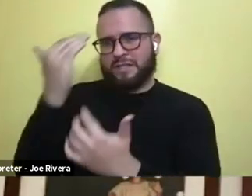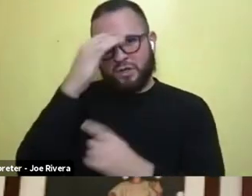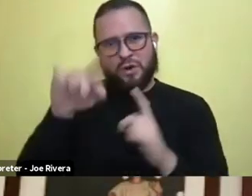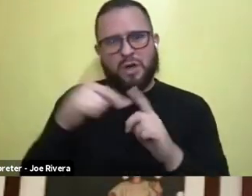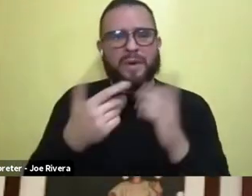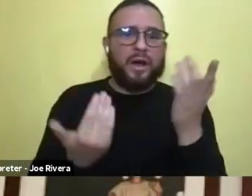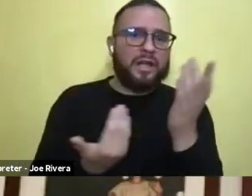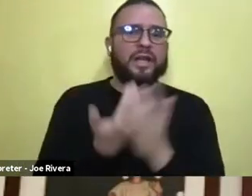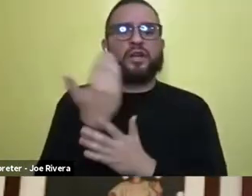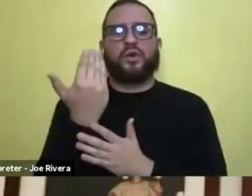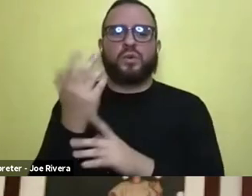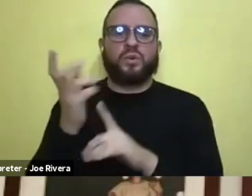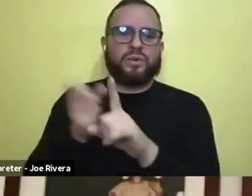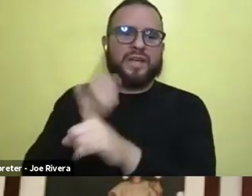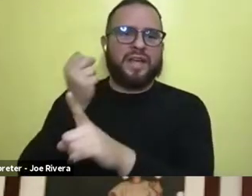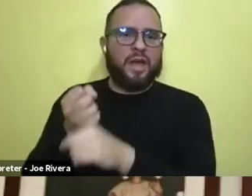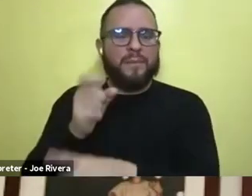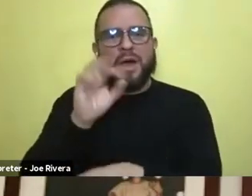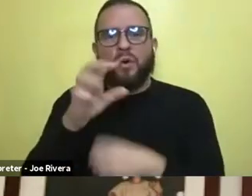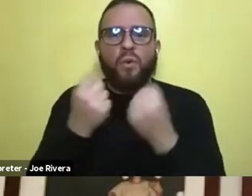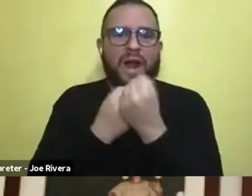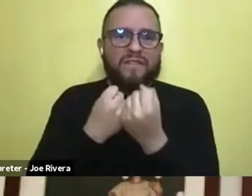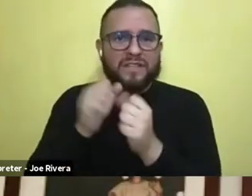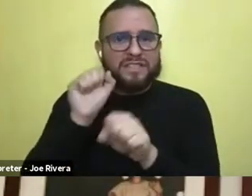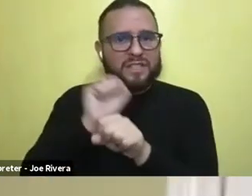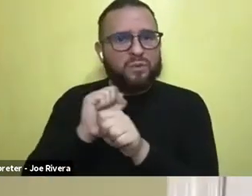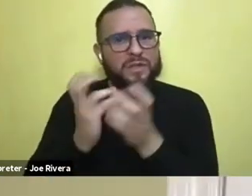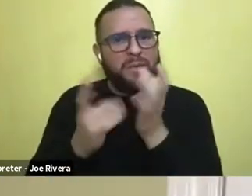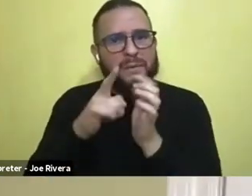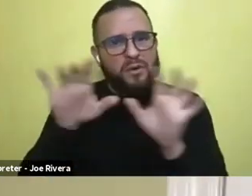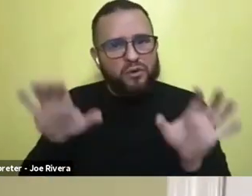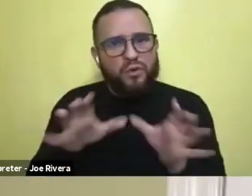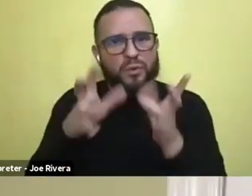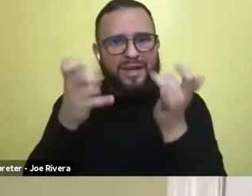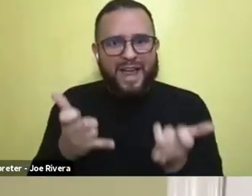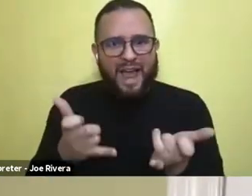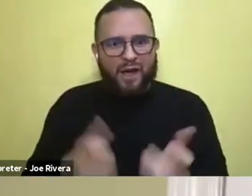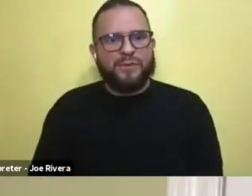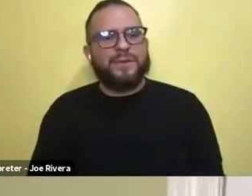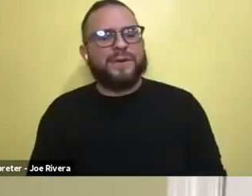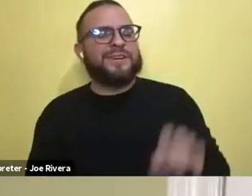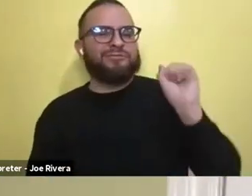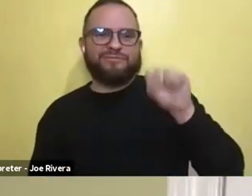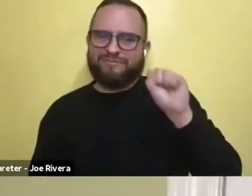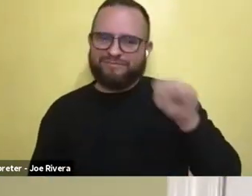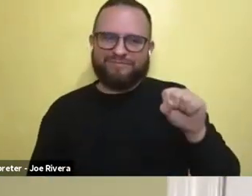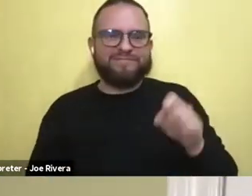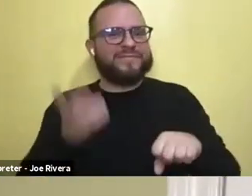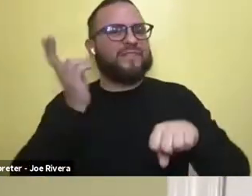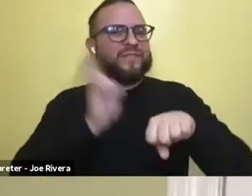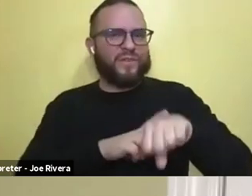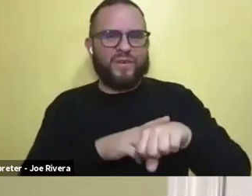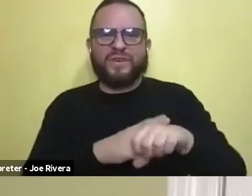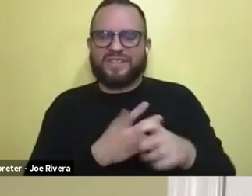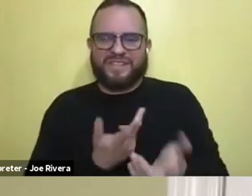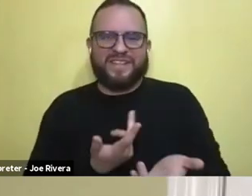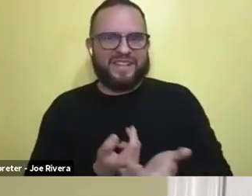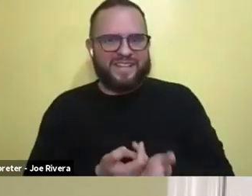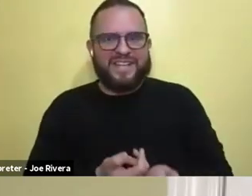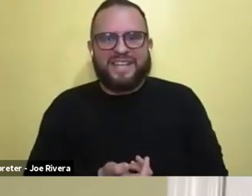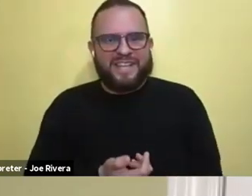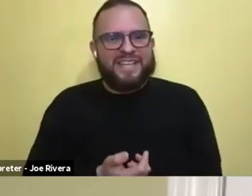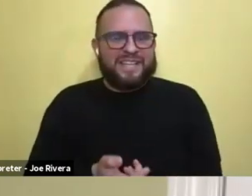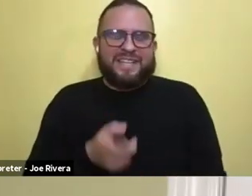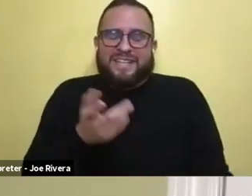or advocacy work that you're doing? Uh, yes, of course. I mean, what's so spec, what's, you know, so